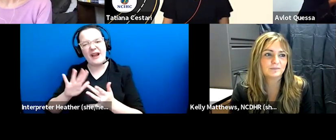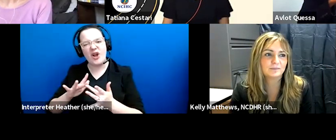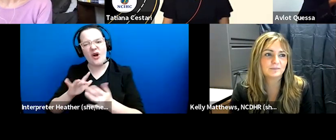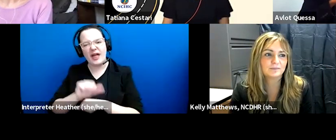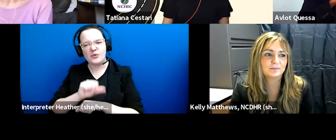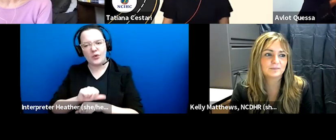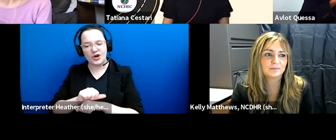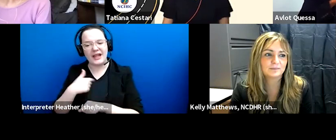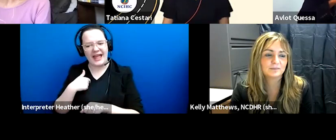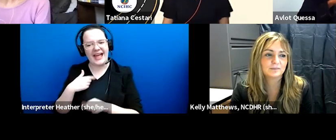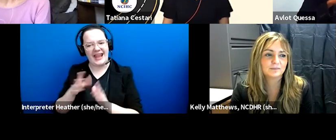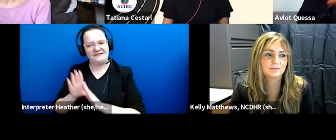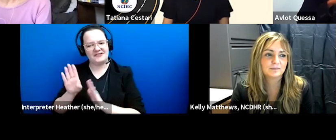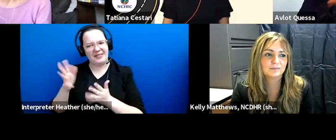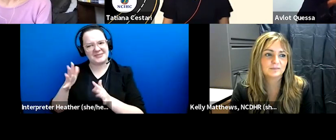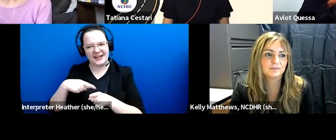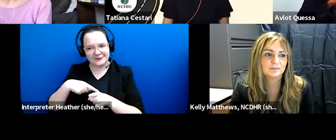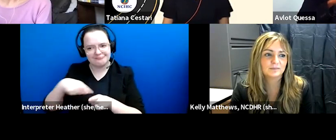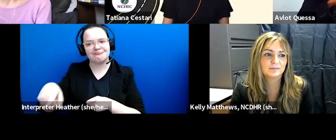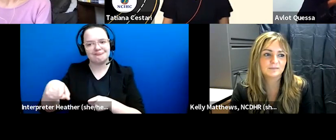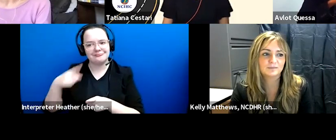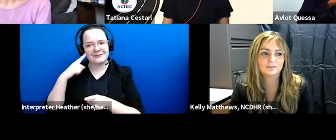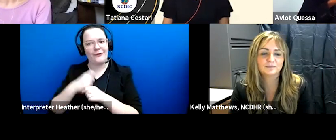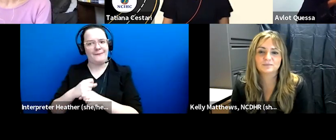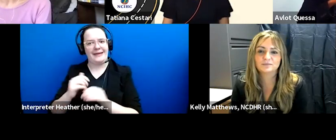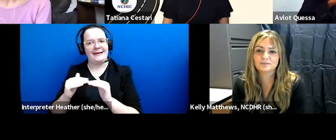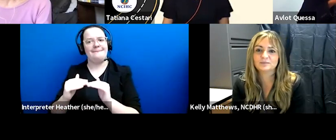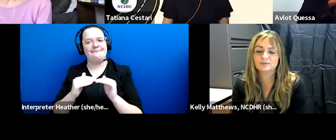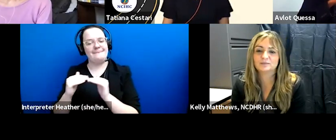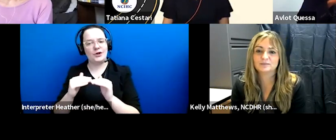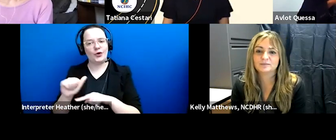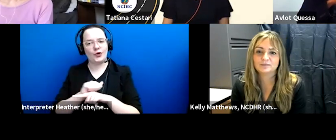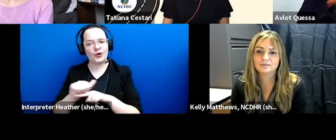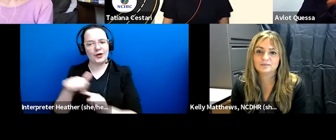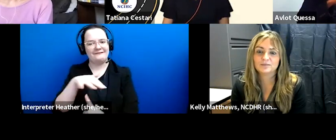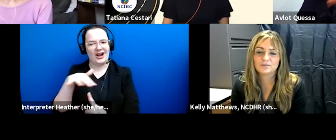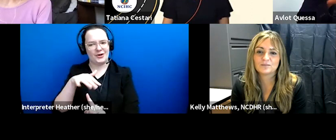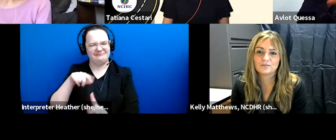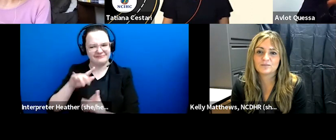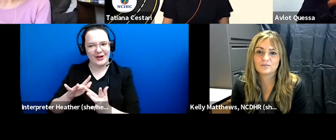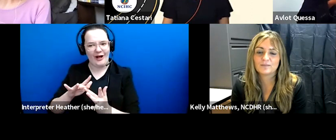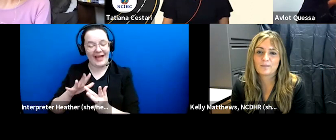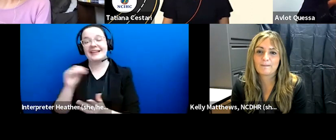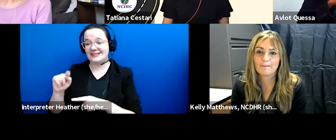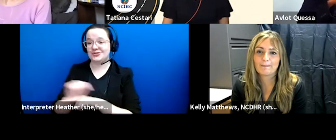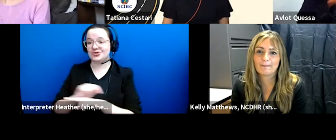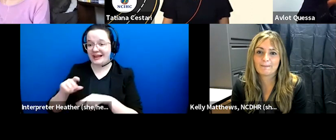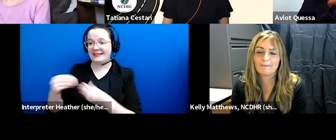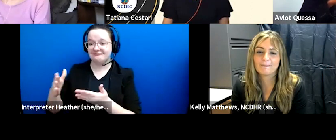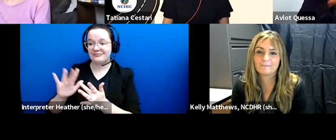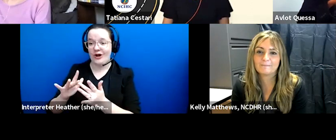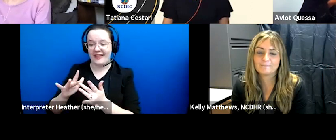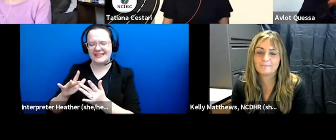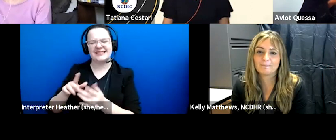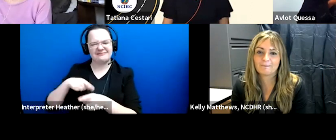a little bit of a specialty in in creating peer practice environments online um and in training online training interpreters